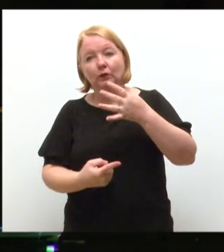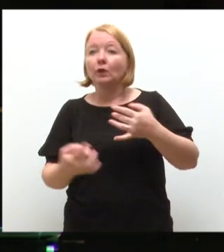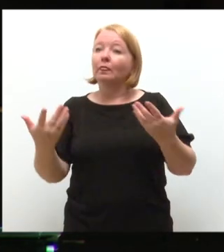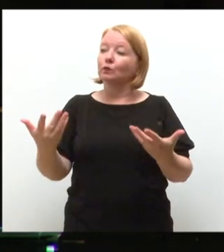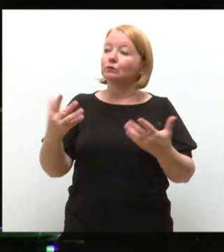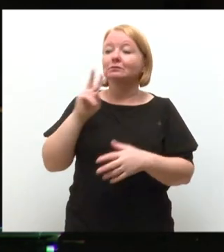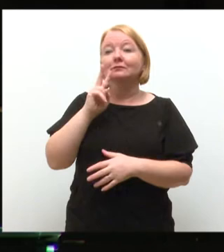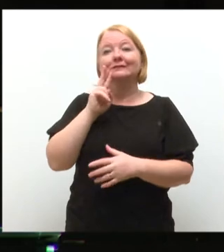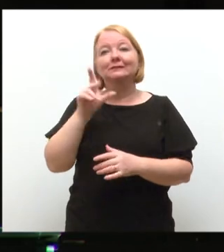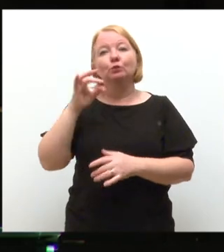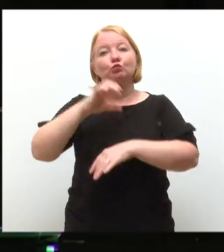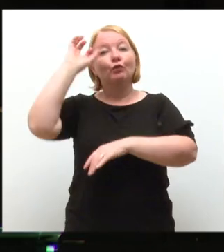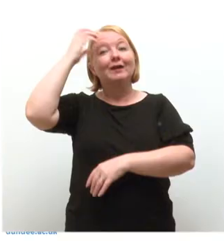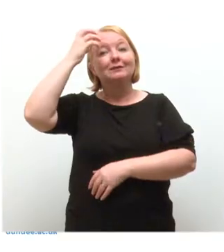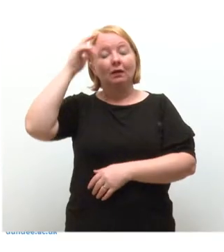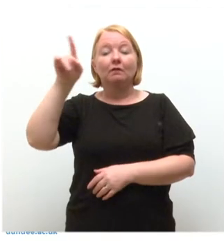astrophysics at Oxford.